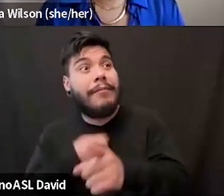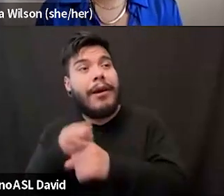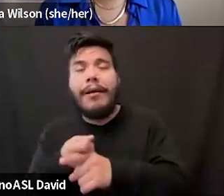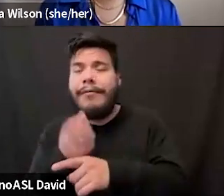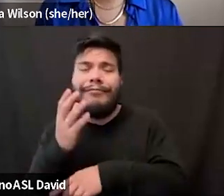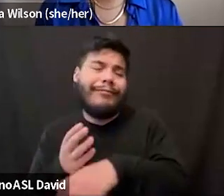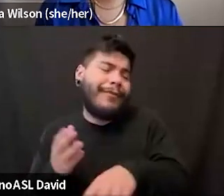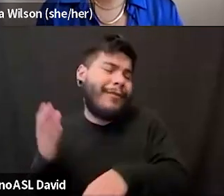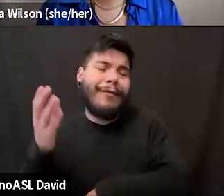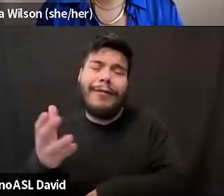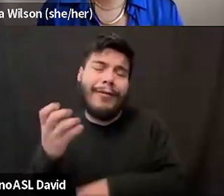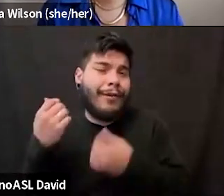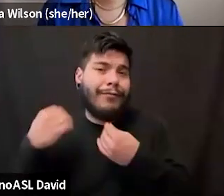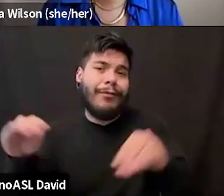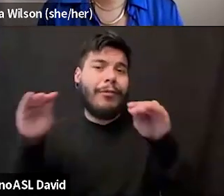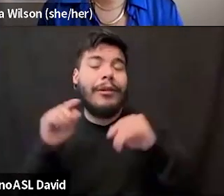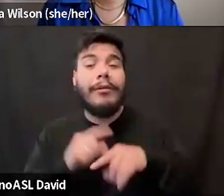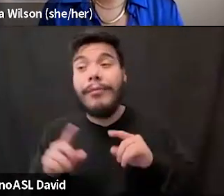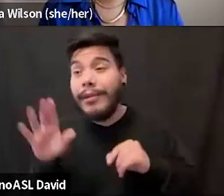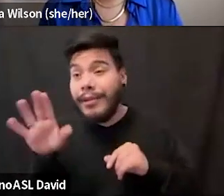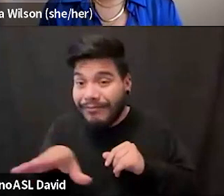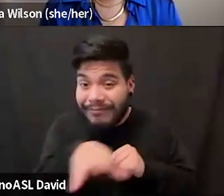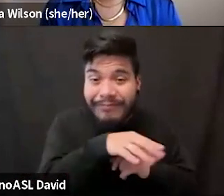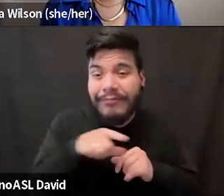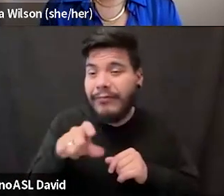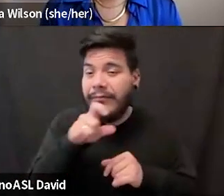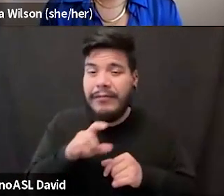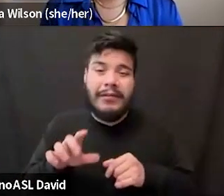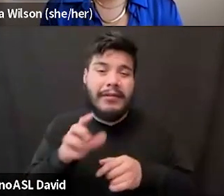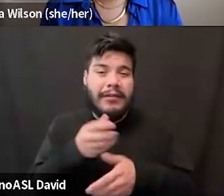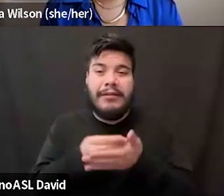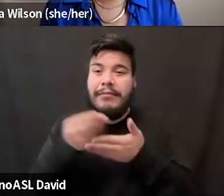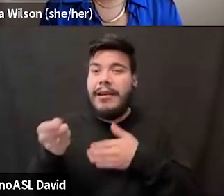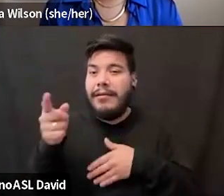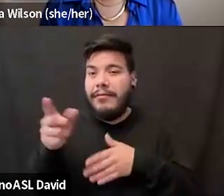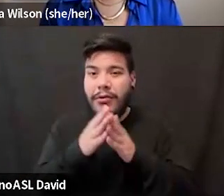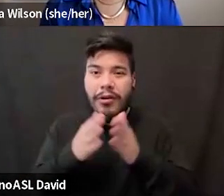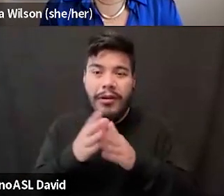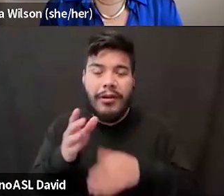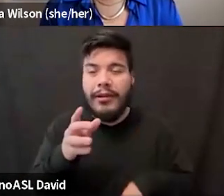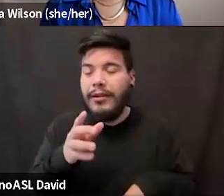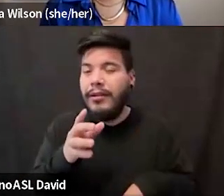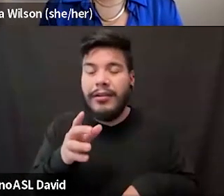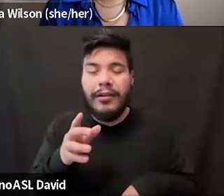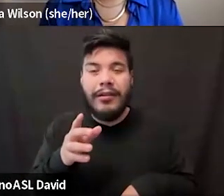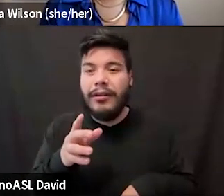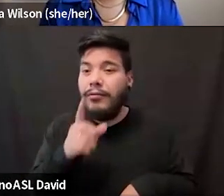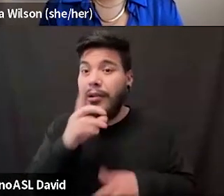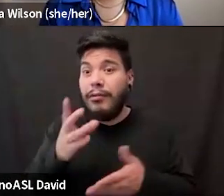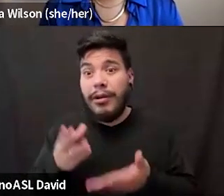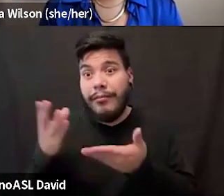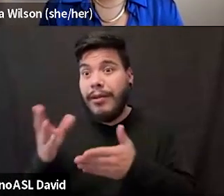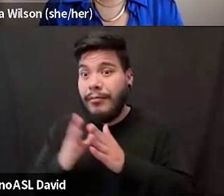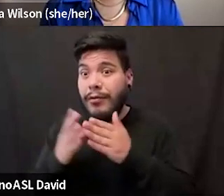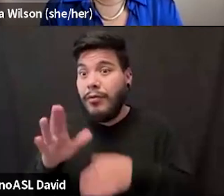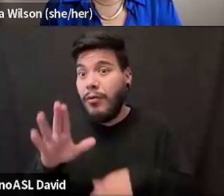of the books sold. But y'all should get the book from your favorite local bookstore, your favorite independent bookseller. Um, you should also recommend the book to your library.